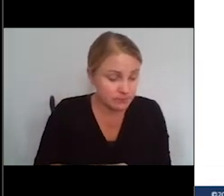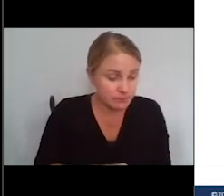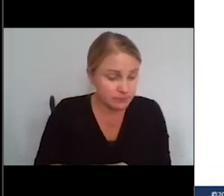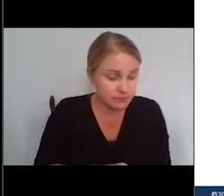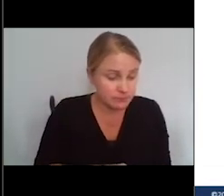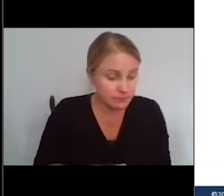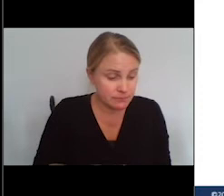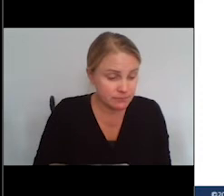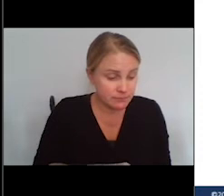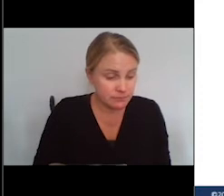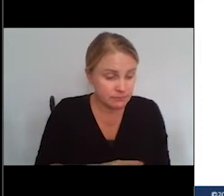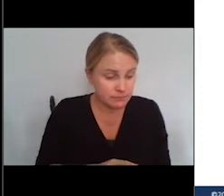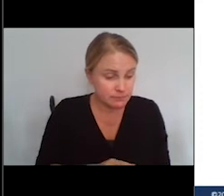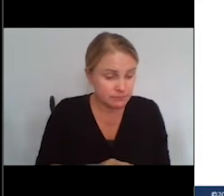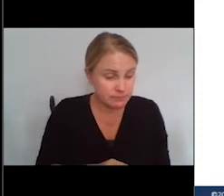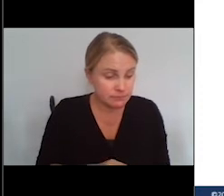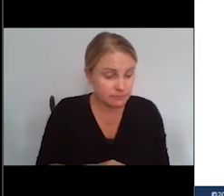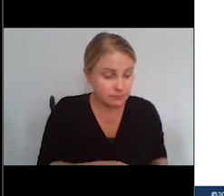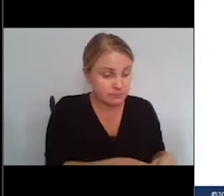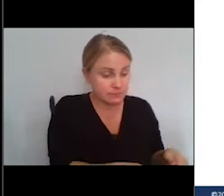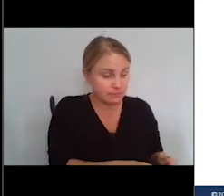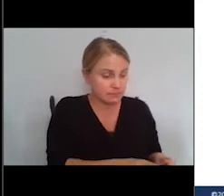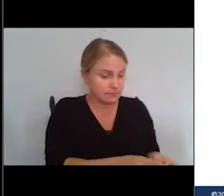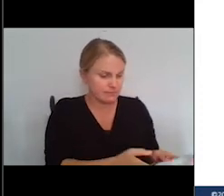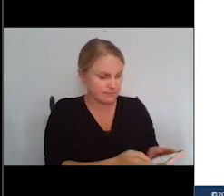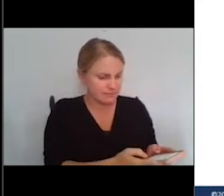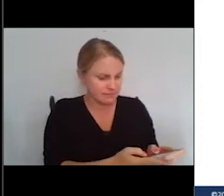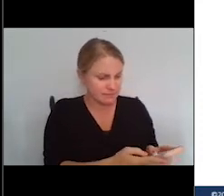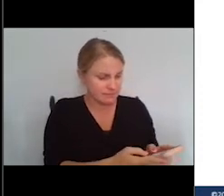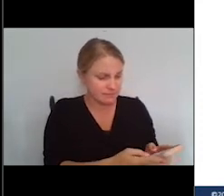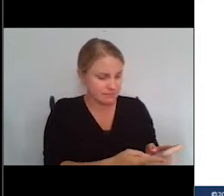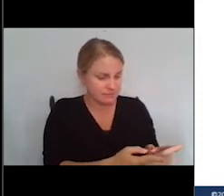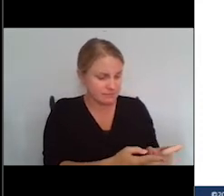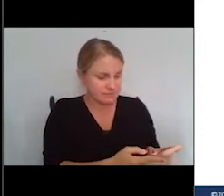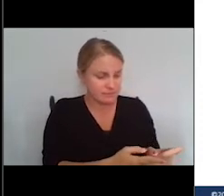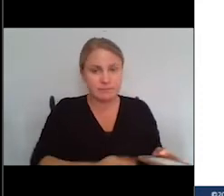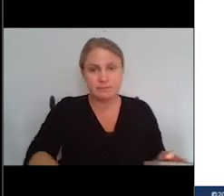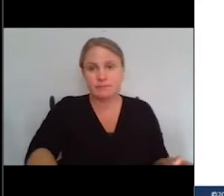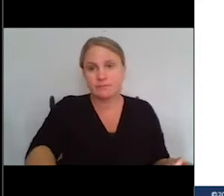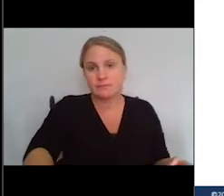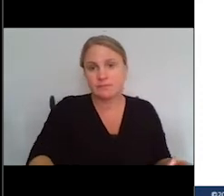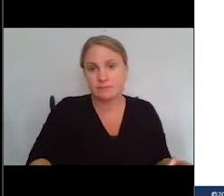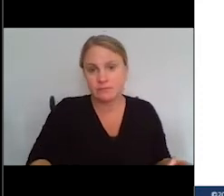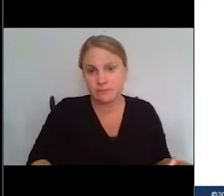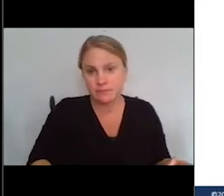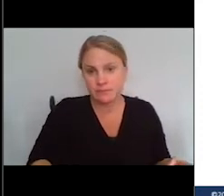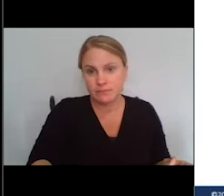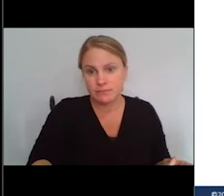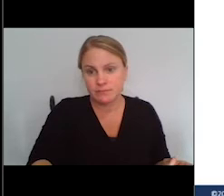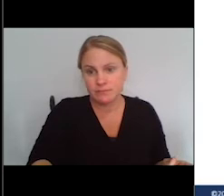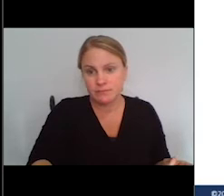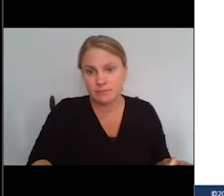awareness and the ability for people to receive their care. Next slide.